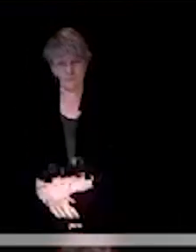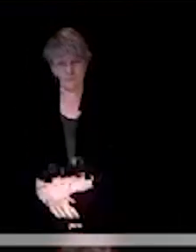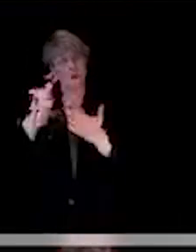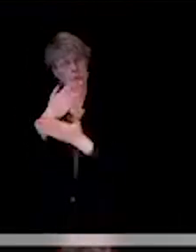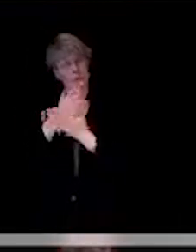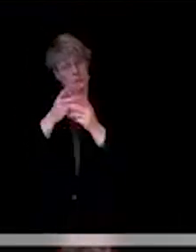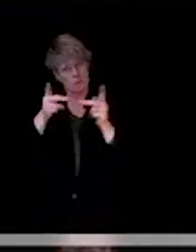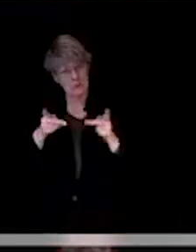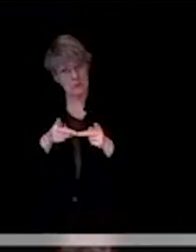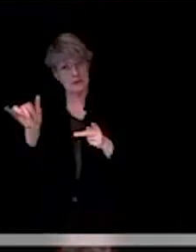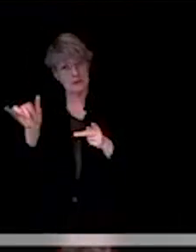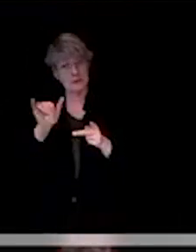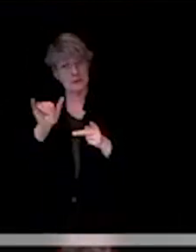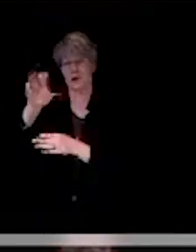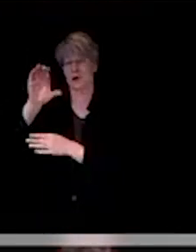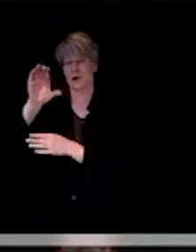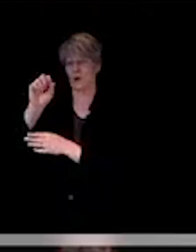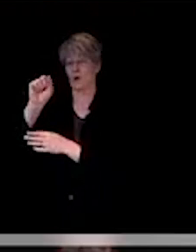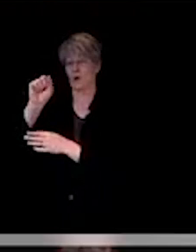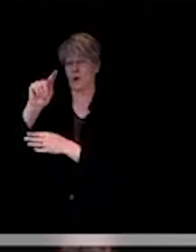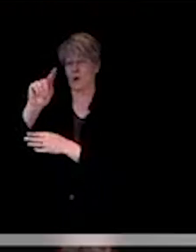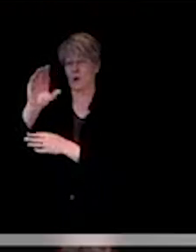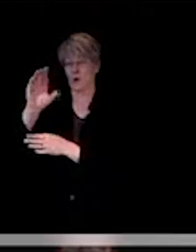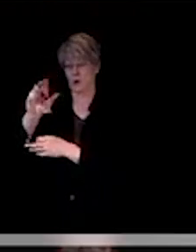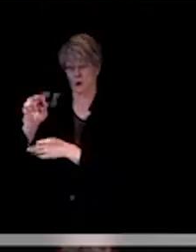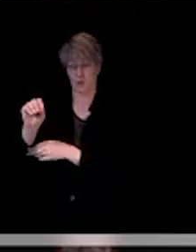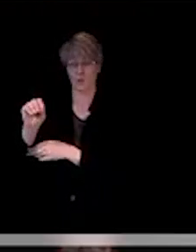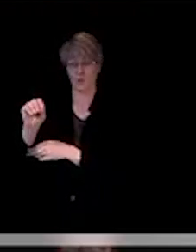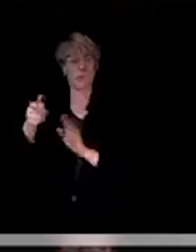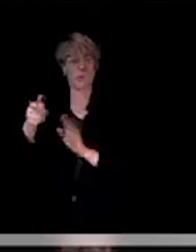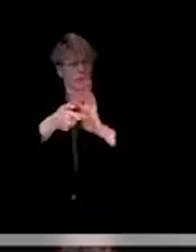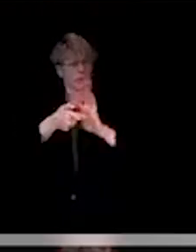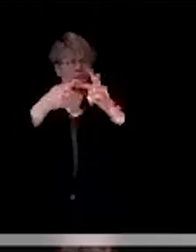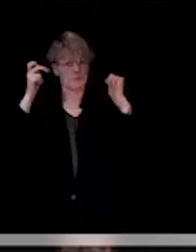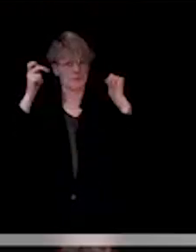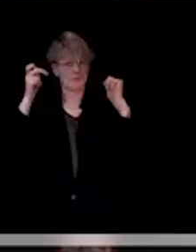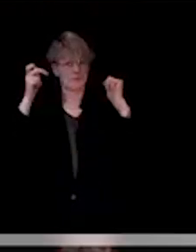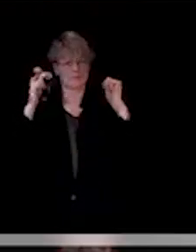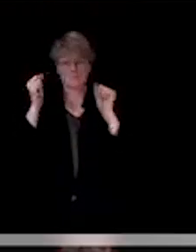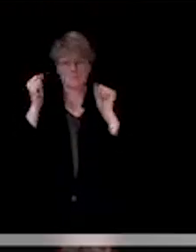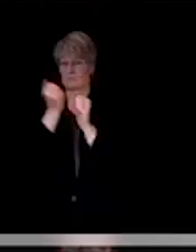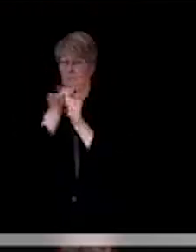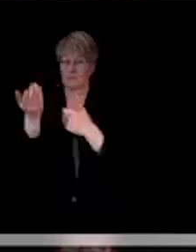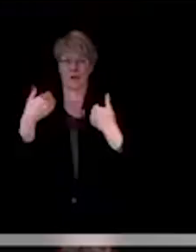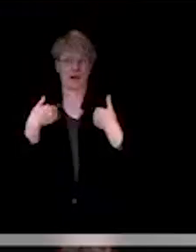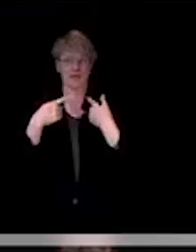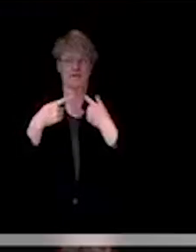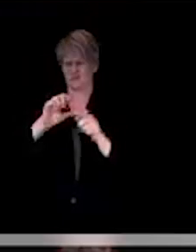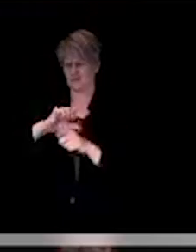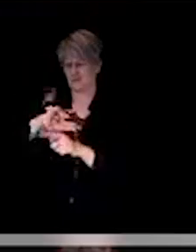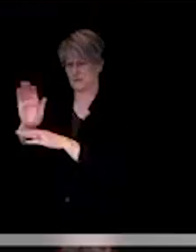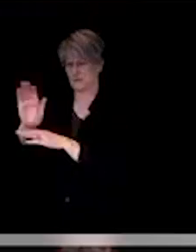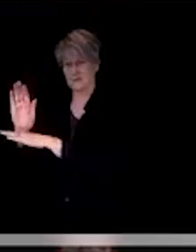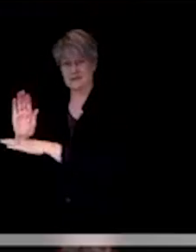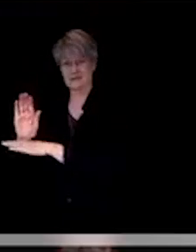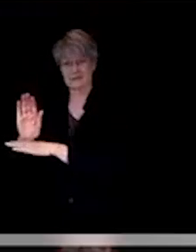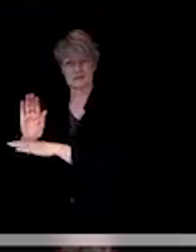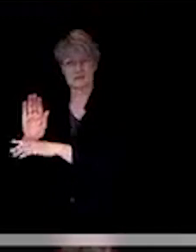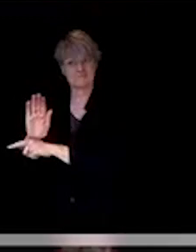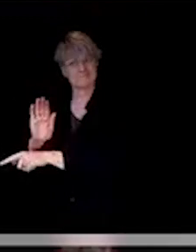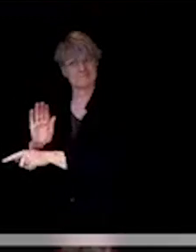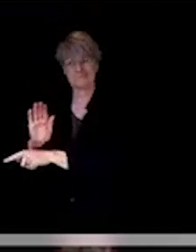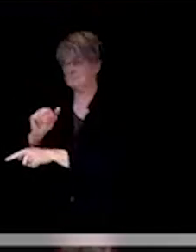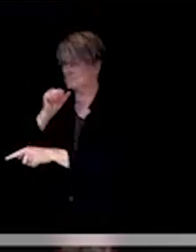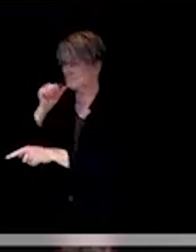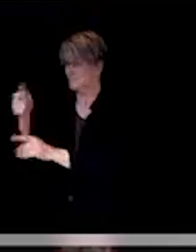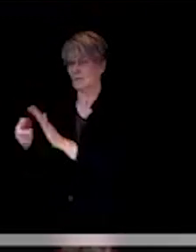masks, everybody's wearing a mask, but in other stores where they don't require them, the majority of customers are not wearing any